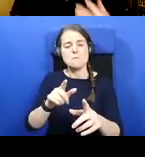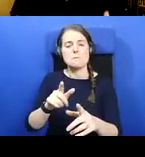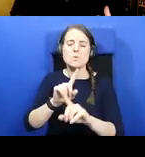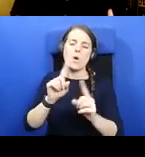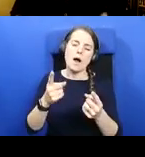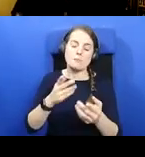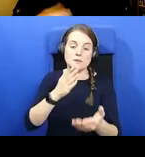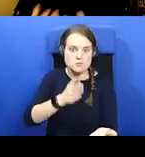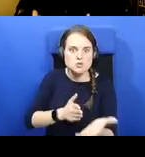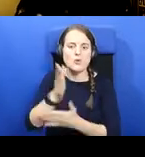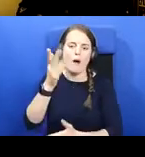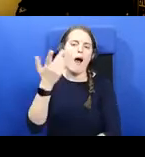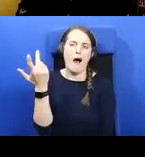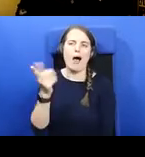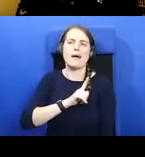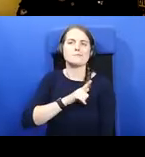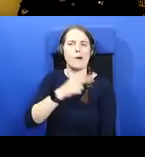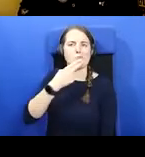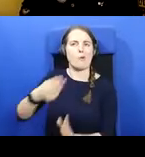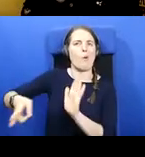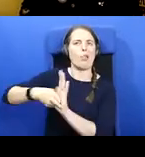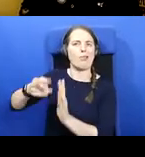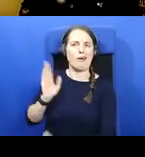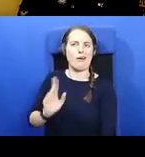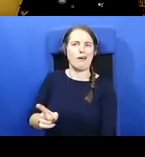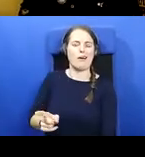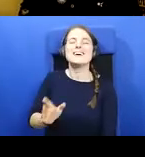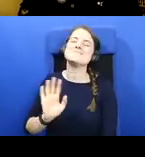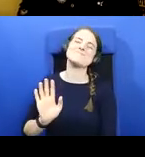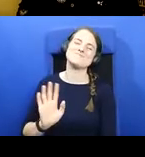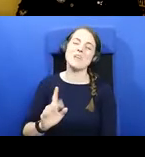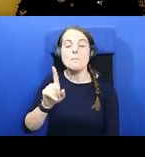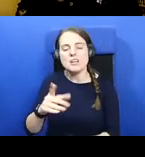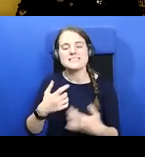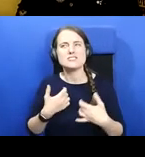argument, and it's an interesting extra dimension.